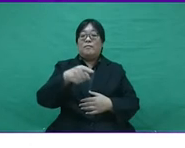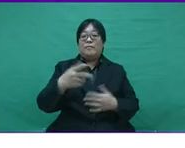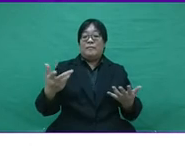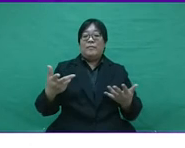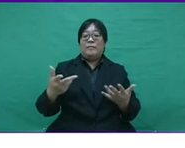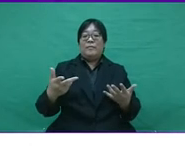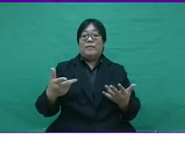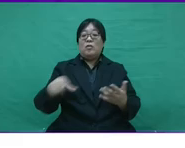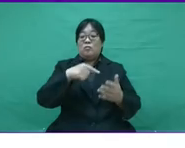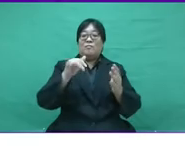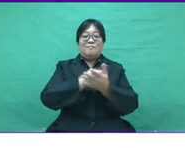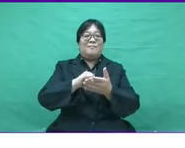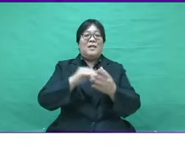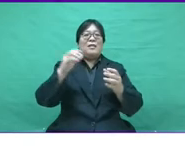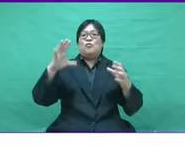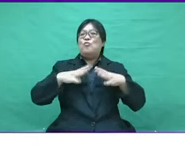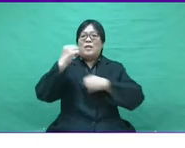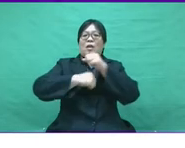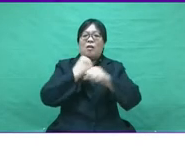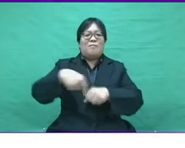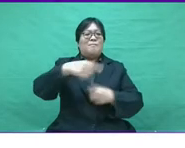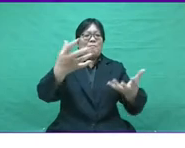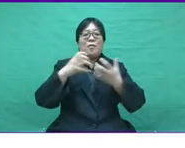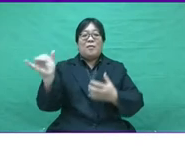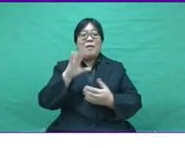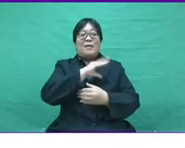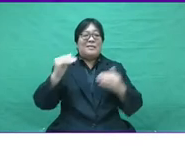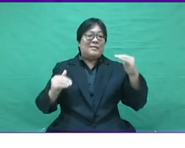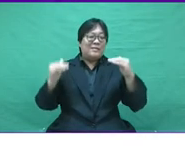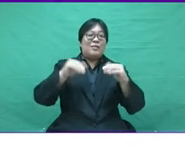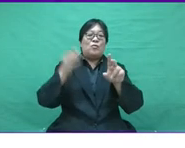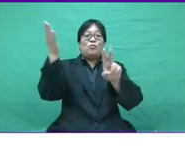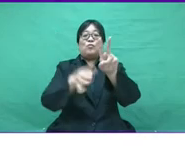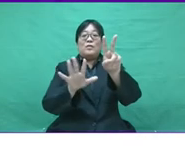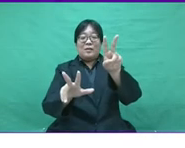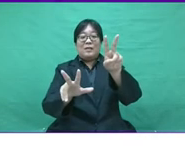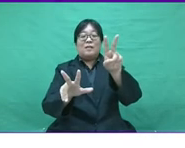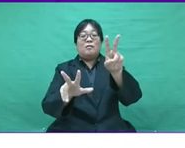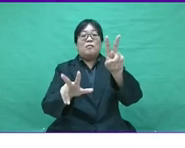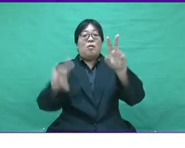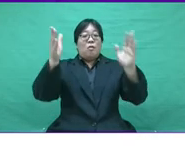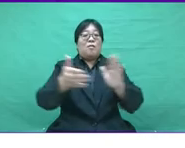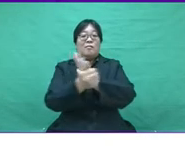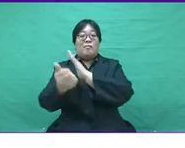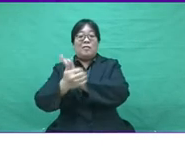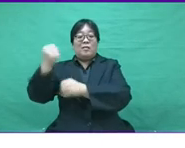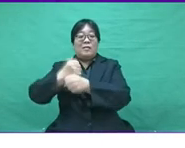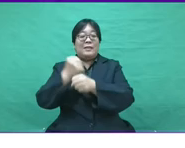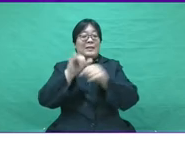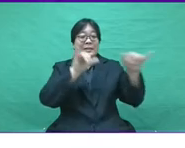Annual leave is another highly soft, therefore benefit. And nearly